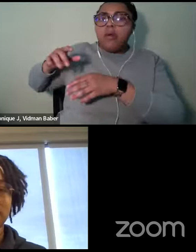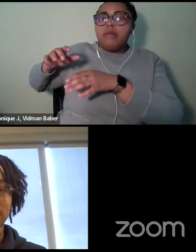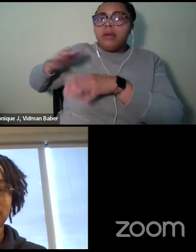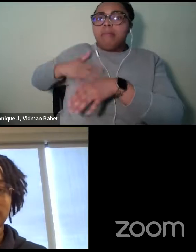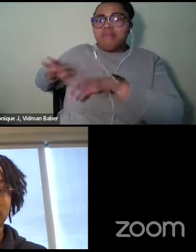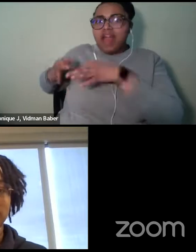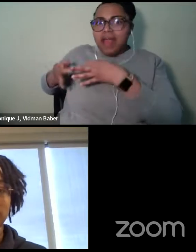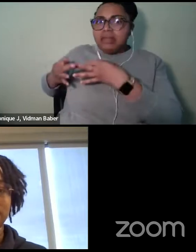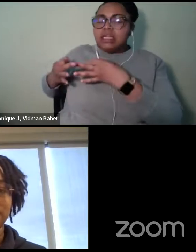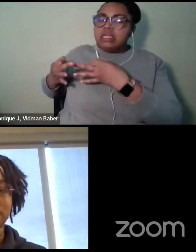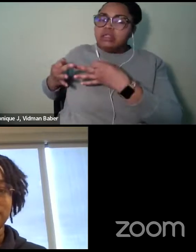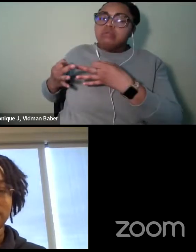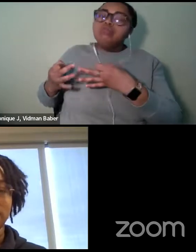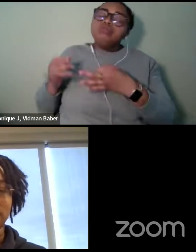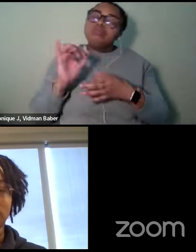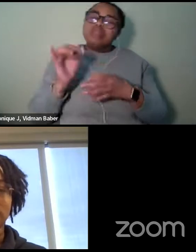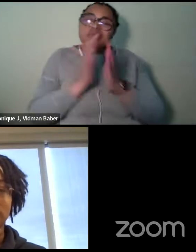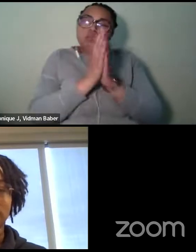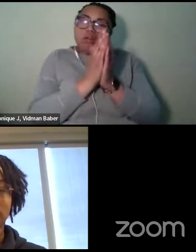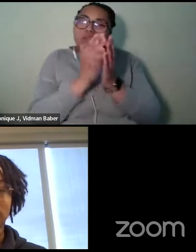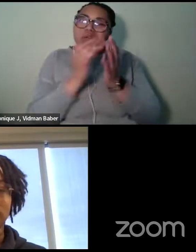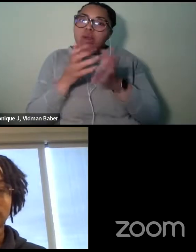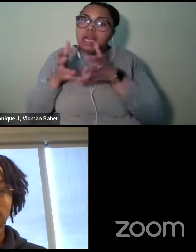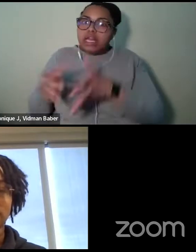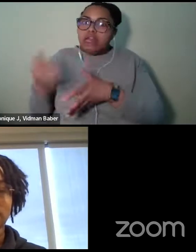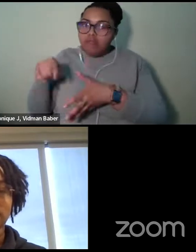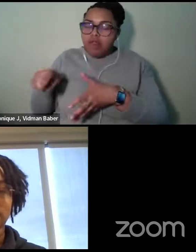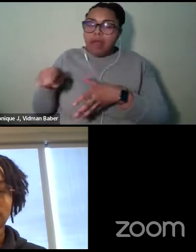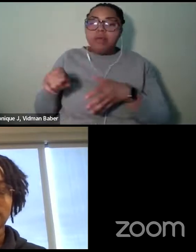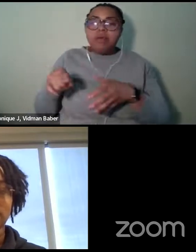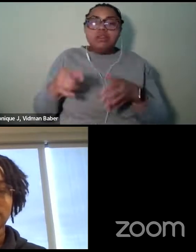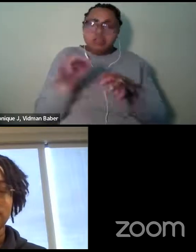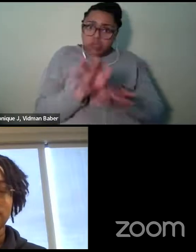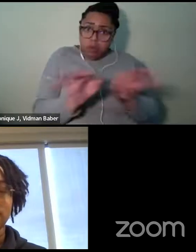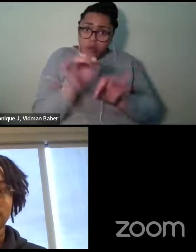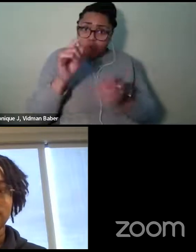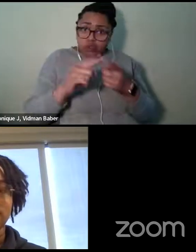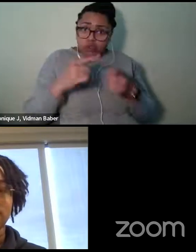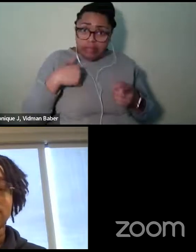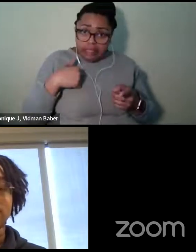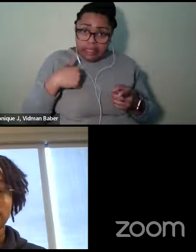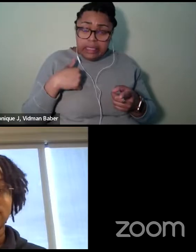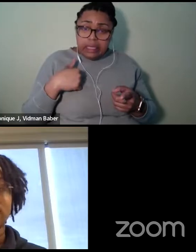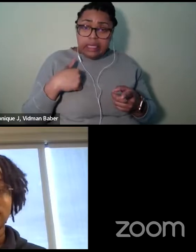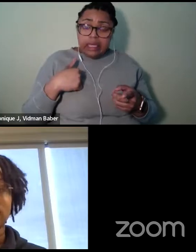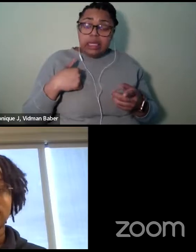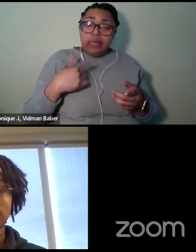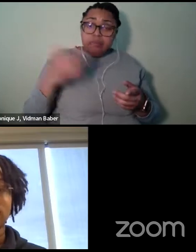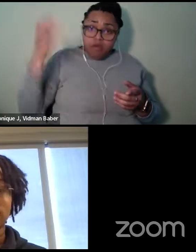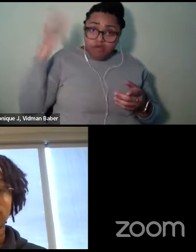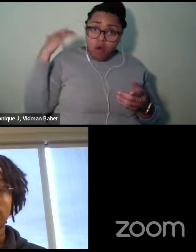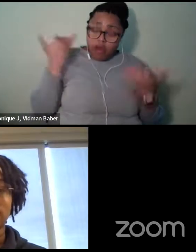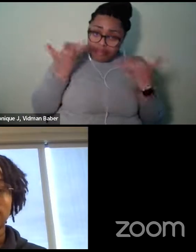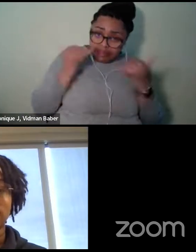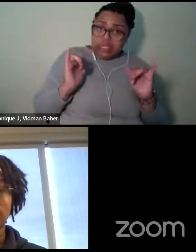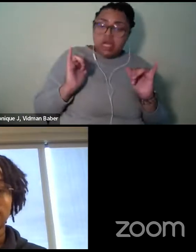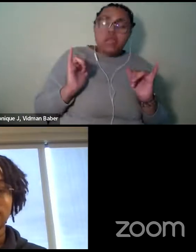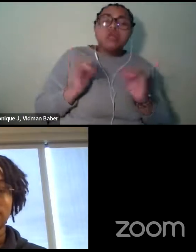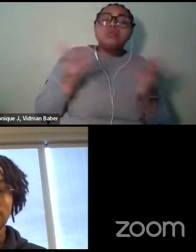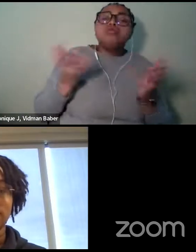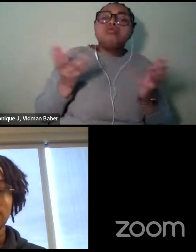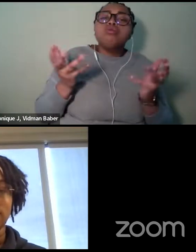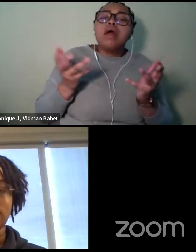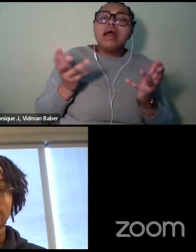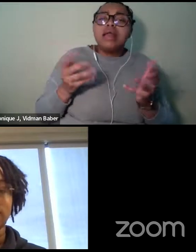for me at, you know, at that time were, and still are, are Black children and self-esteem and self